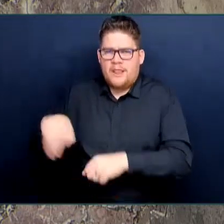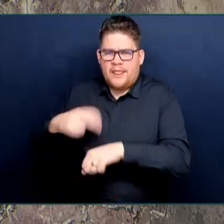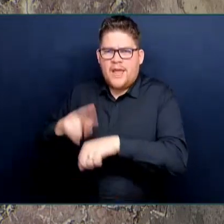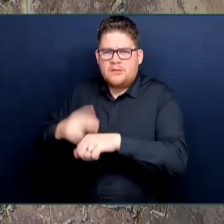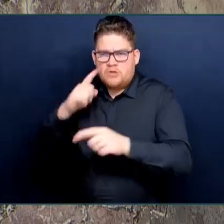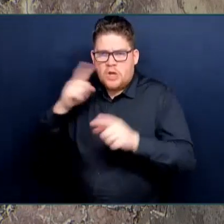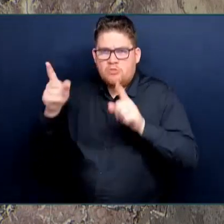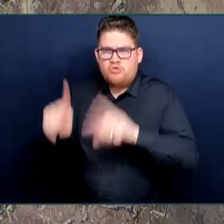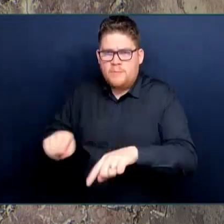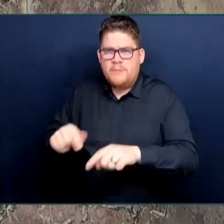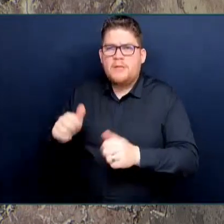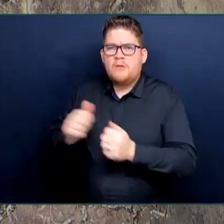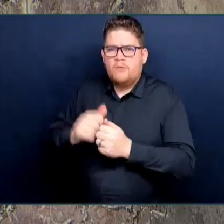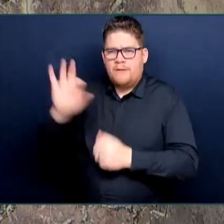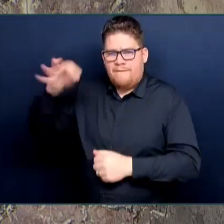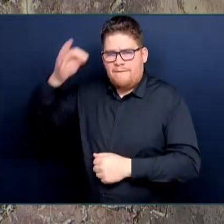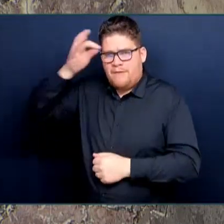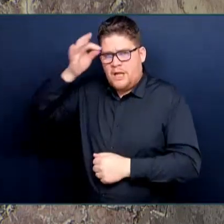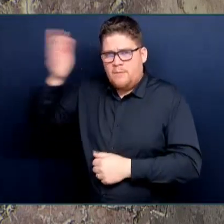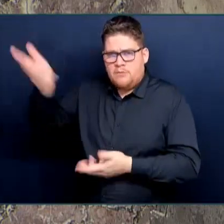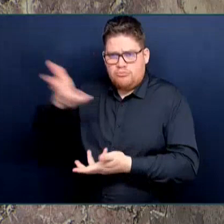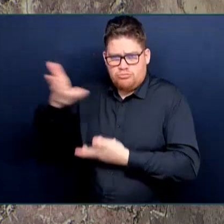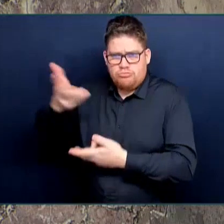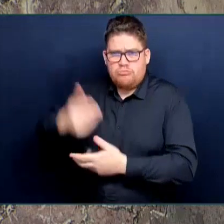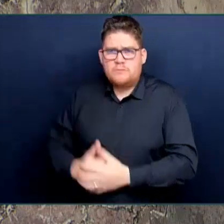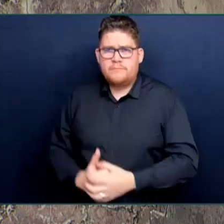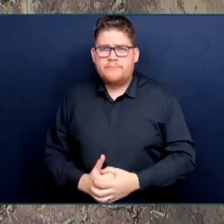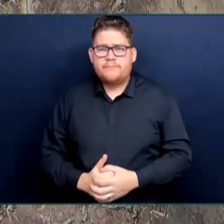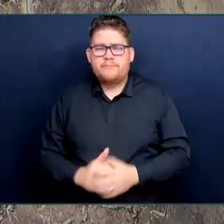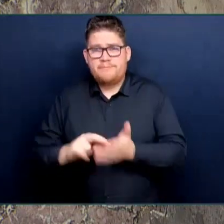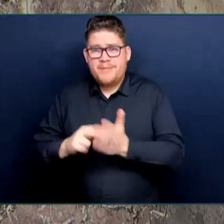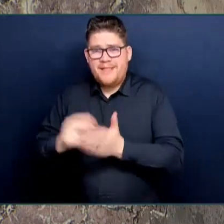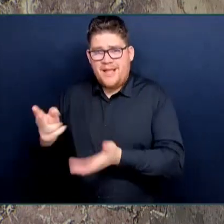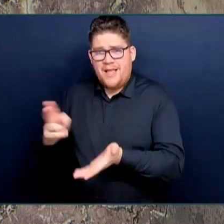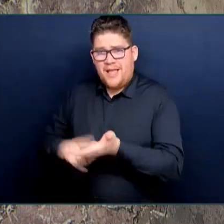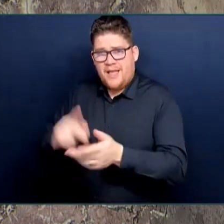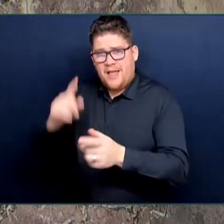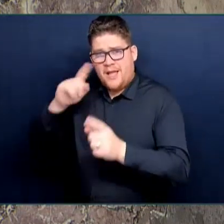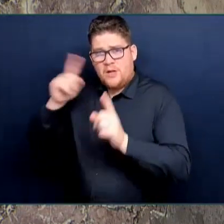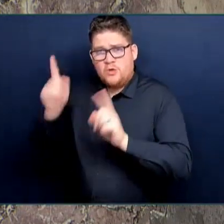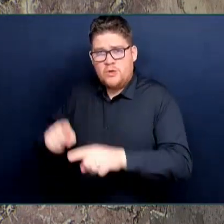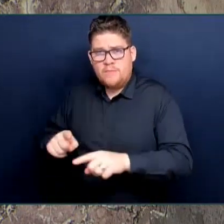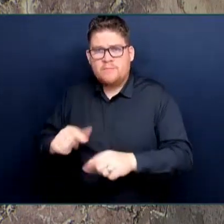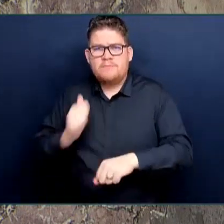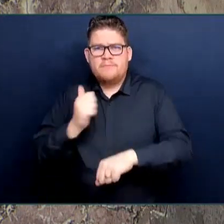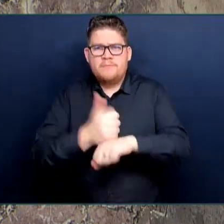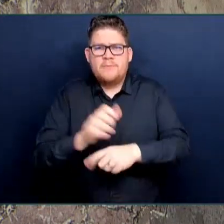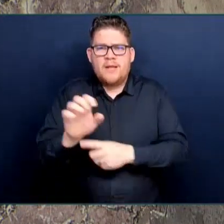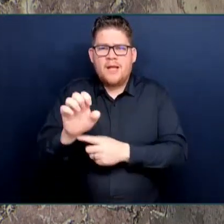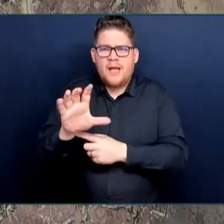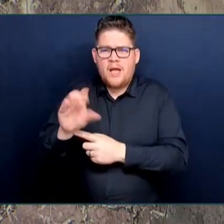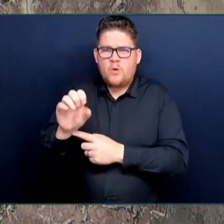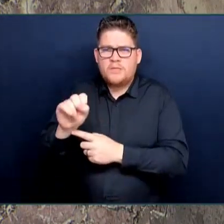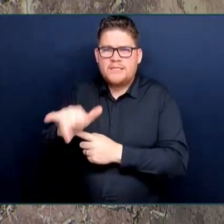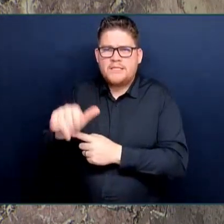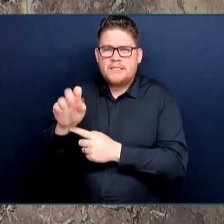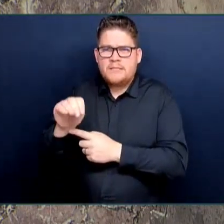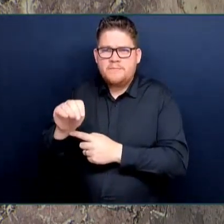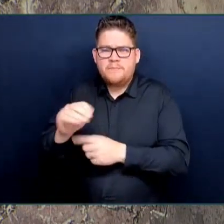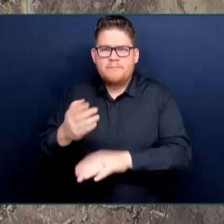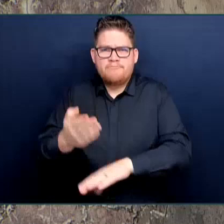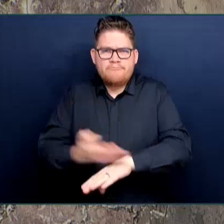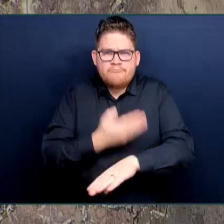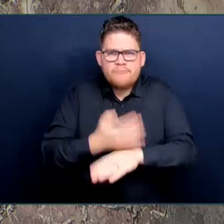to deal with ecosystem integrity. Again, Honourable Speaker, we are working with that, as we should, with First Nations